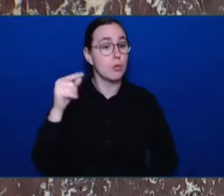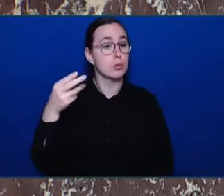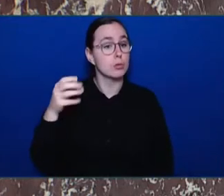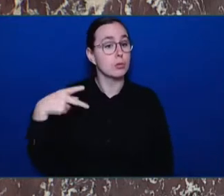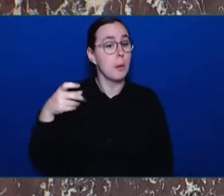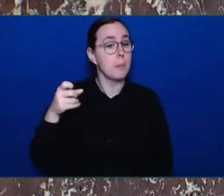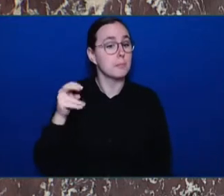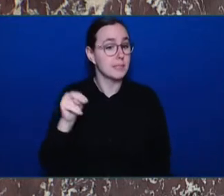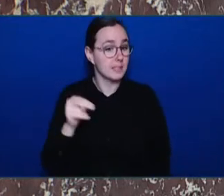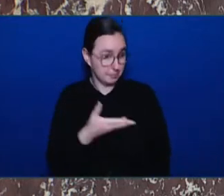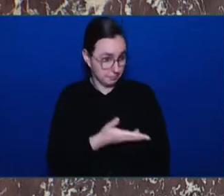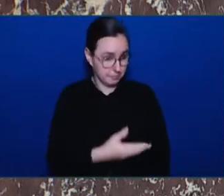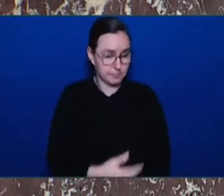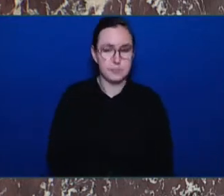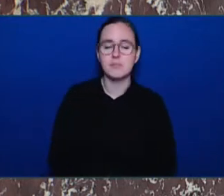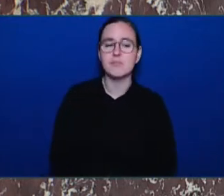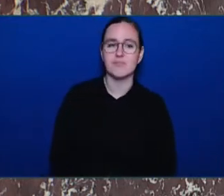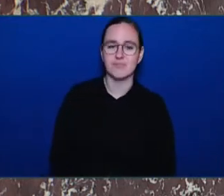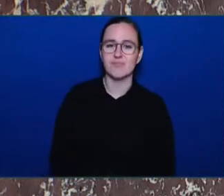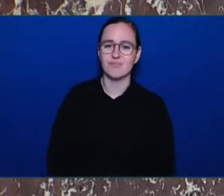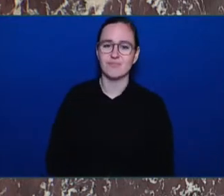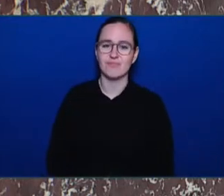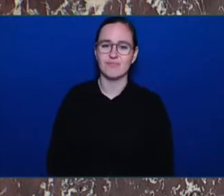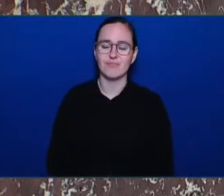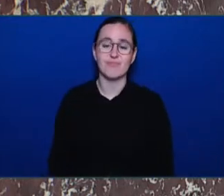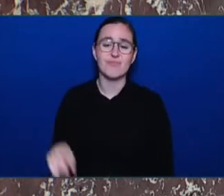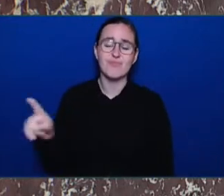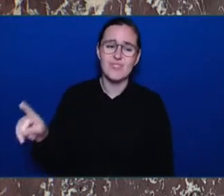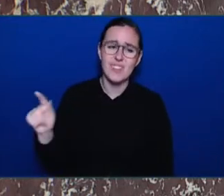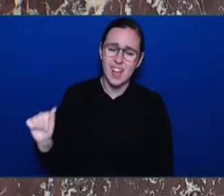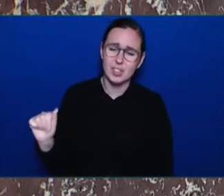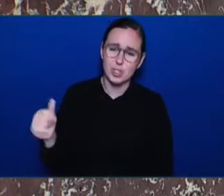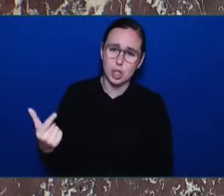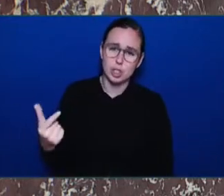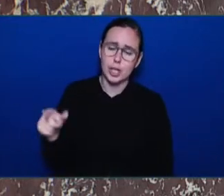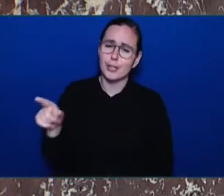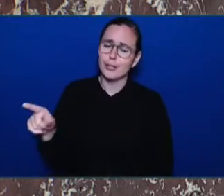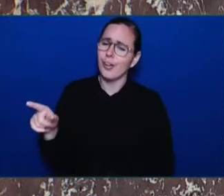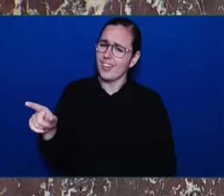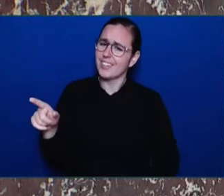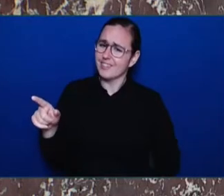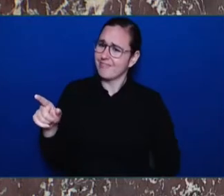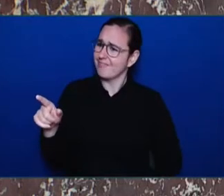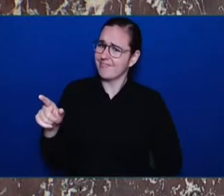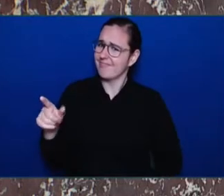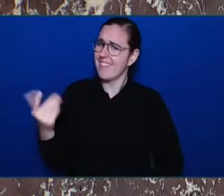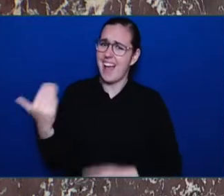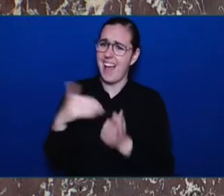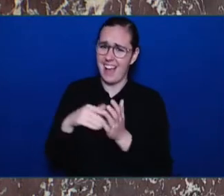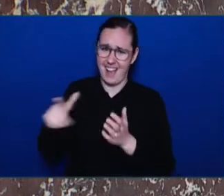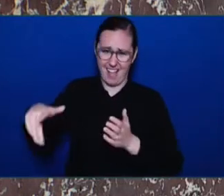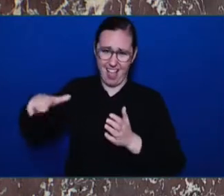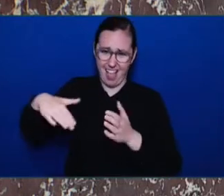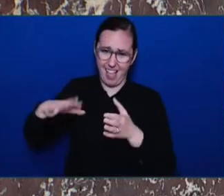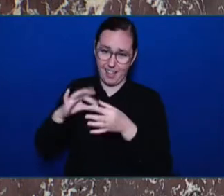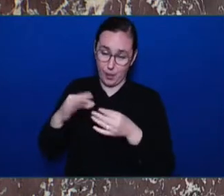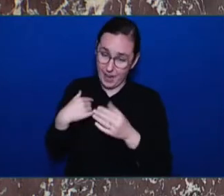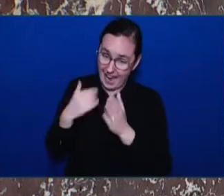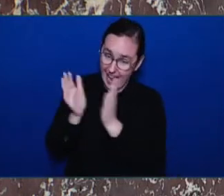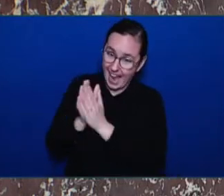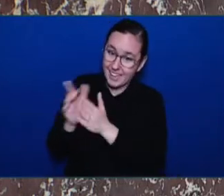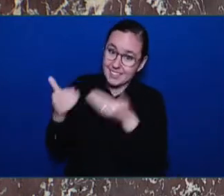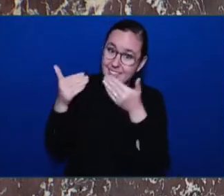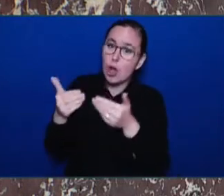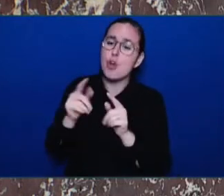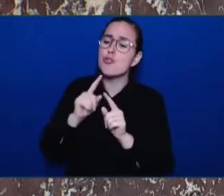to bring in directives, which they are allowed to do, which they can control, and they could have taken action ever since C-75 came in. But this Attorney